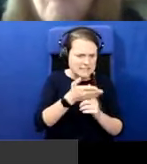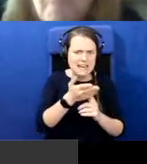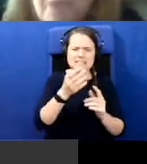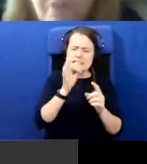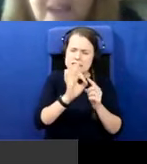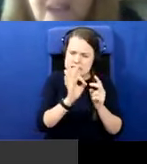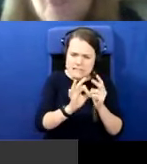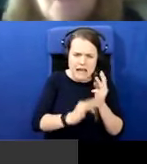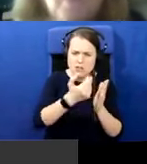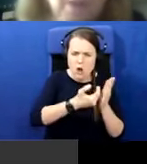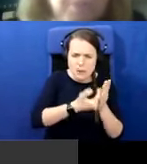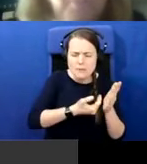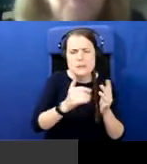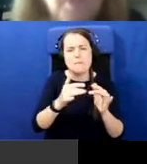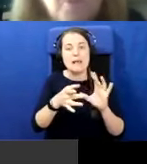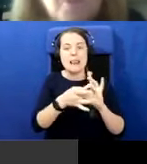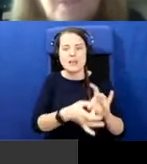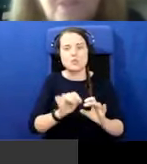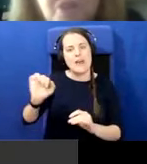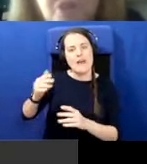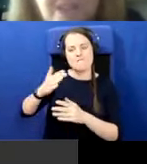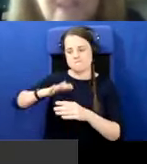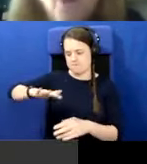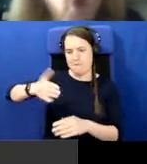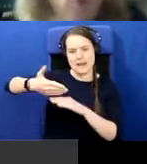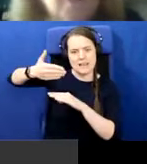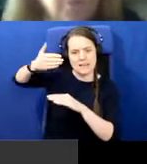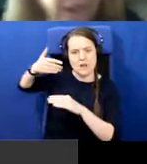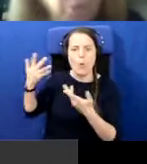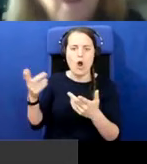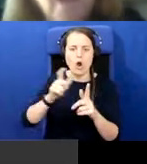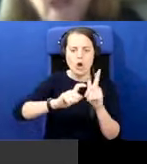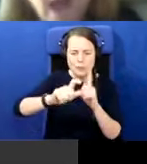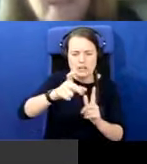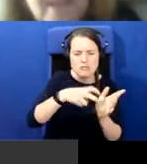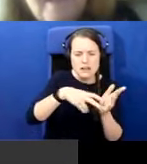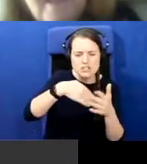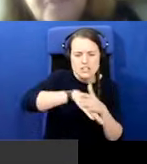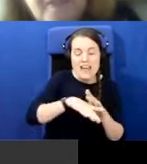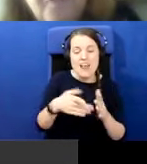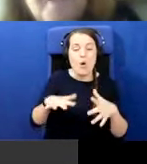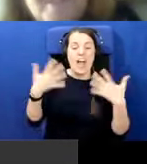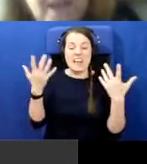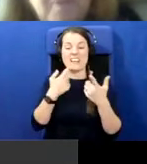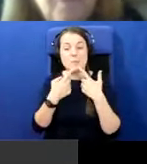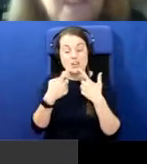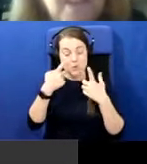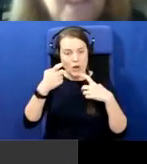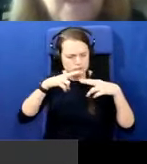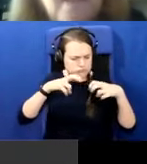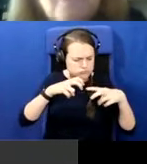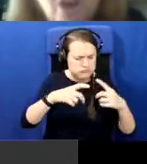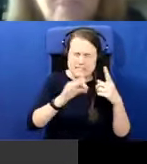maybe about their relations or about people from a community they're interested in, or just for anywhere. And I think if, if some of